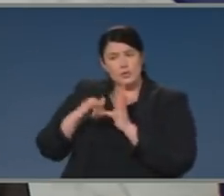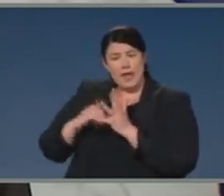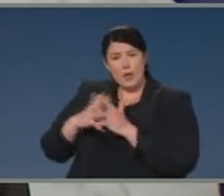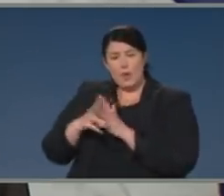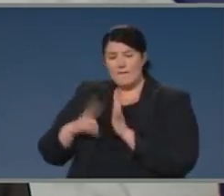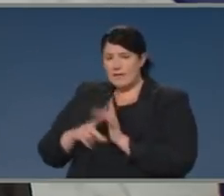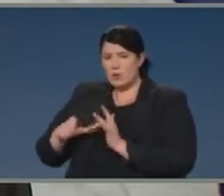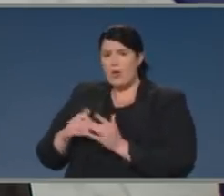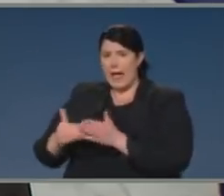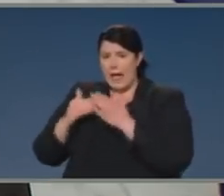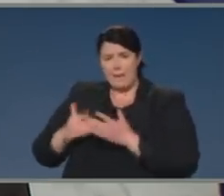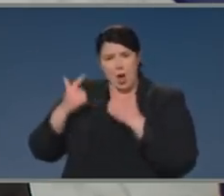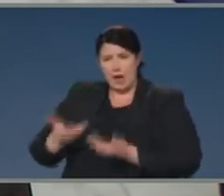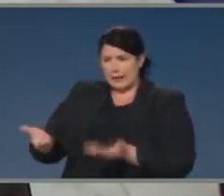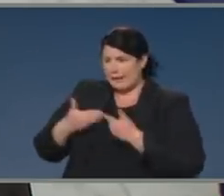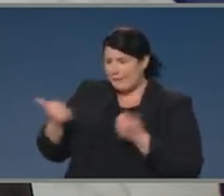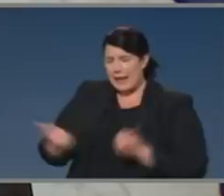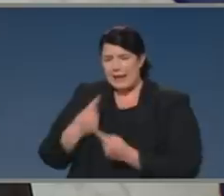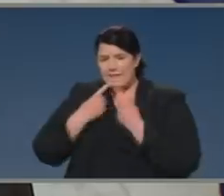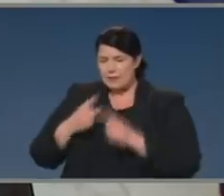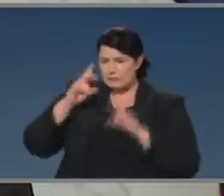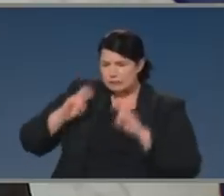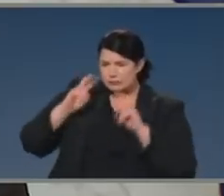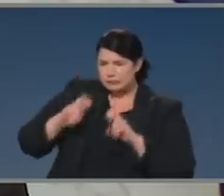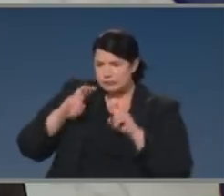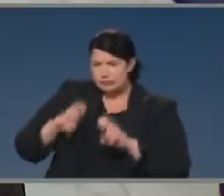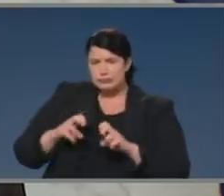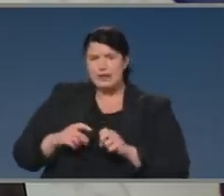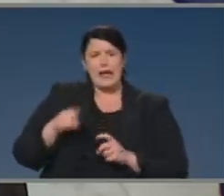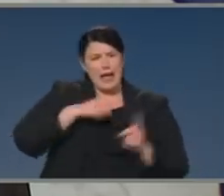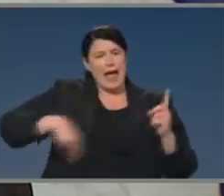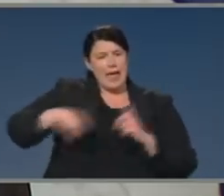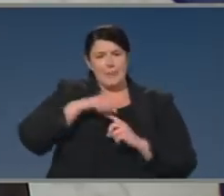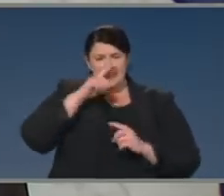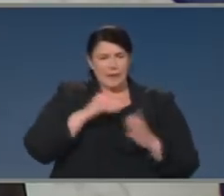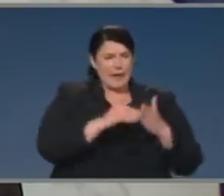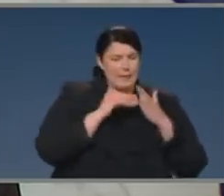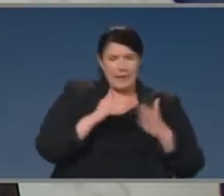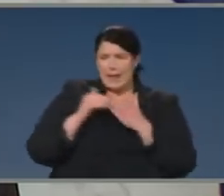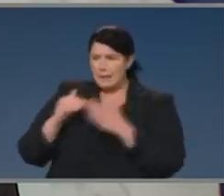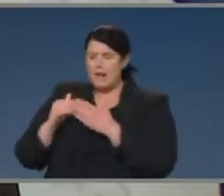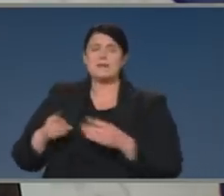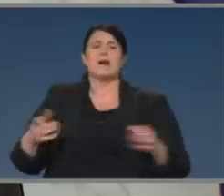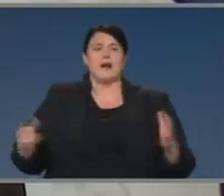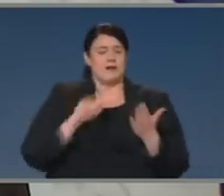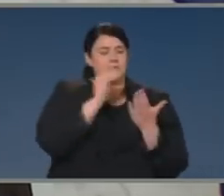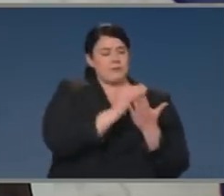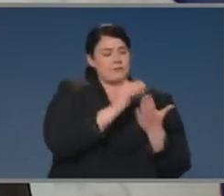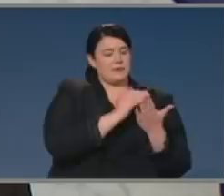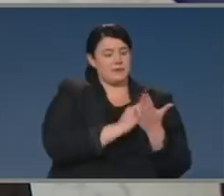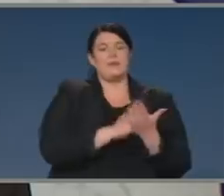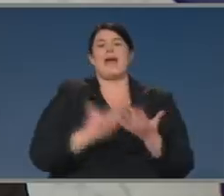leadership in conjunction with Christine Morgan and Michael Gardner and others that have helped bring this to the national stage.